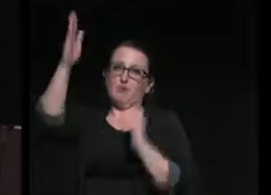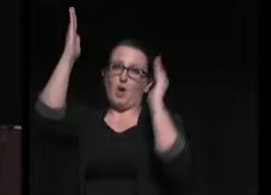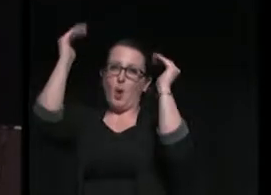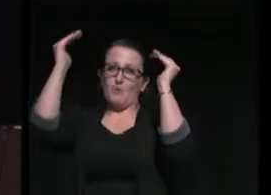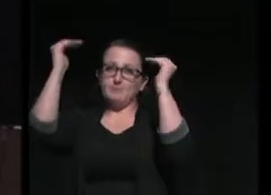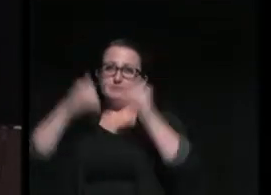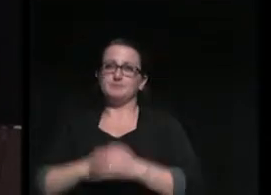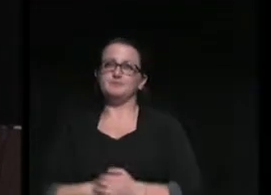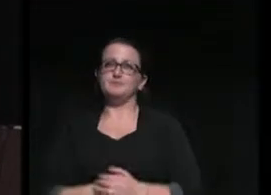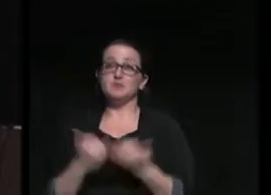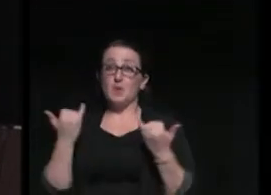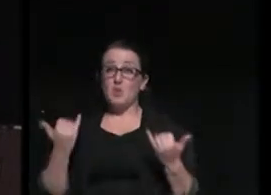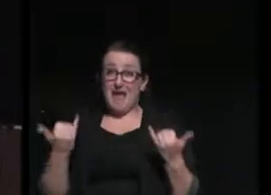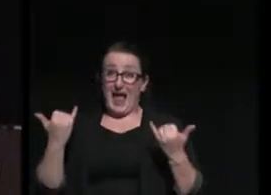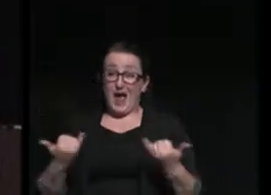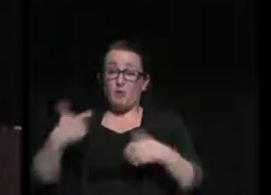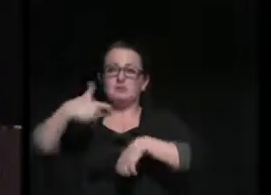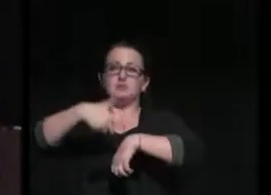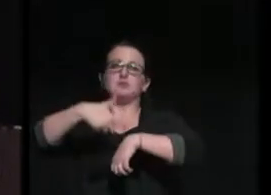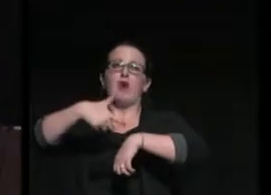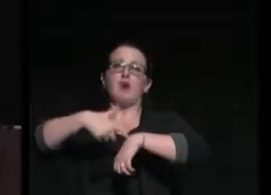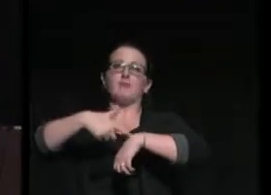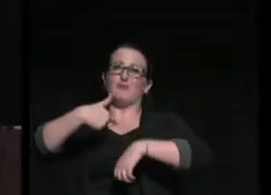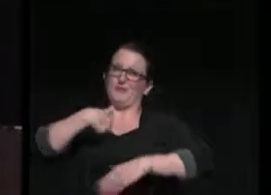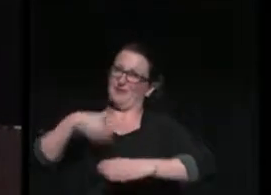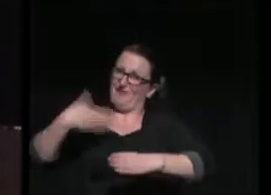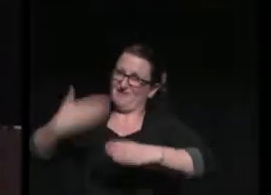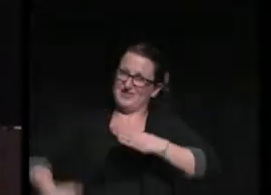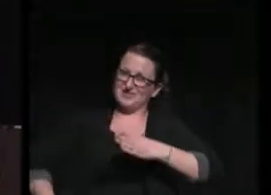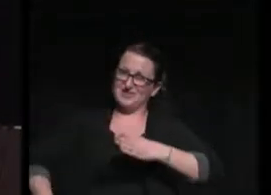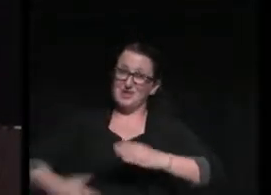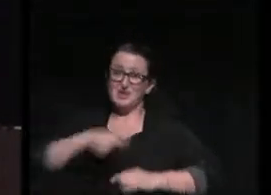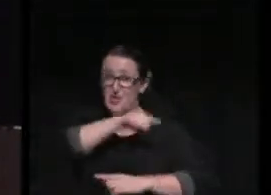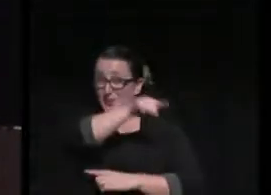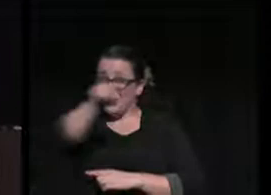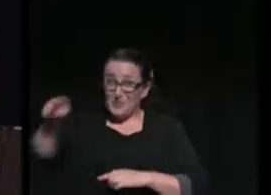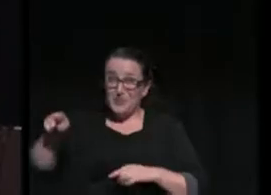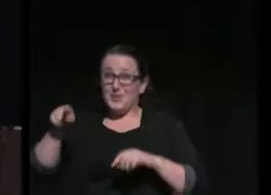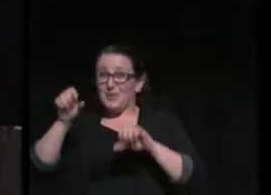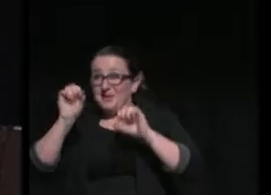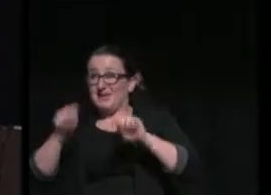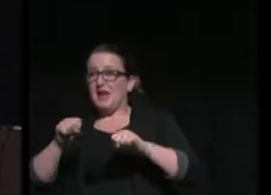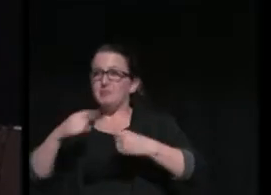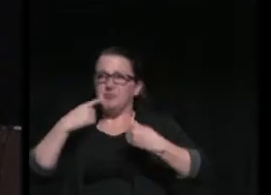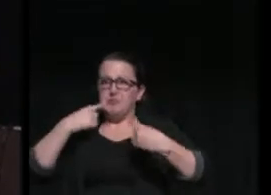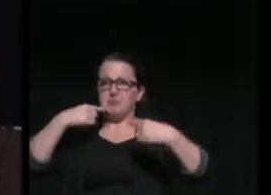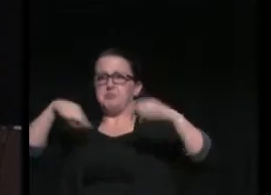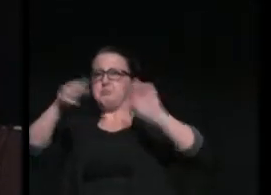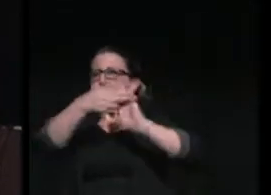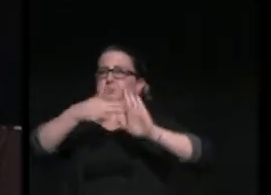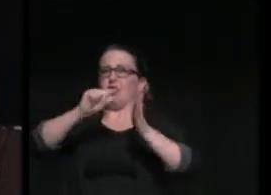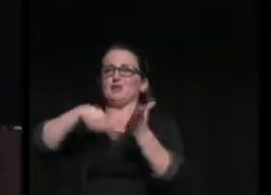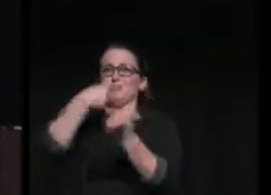So now it is time for me to conclude so you could be declared graduates of Stockton University.